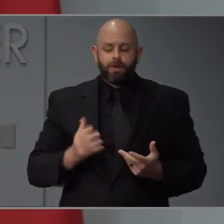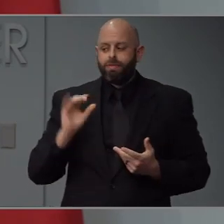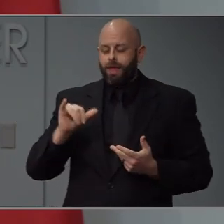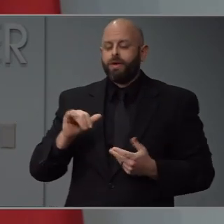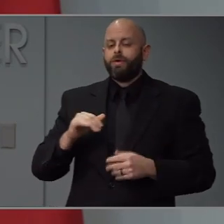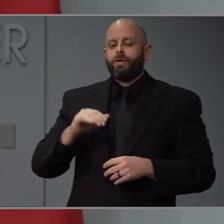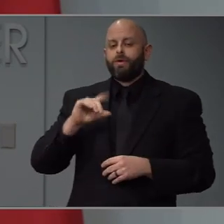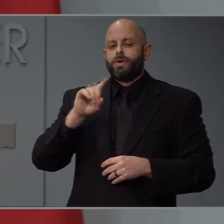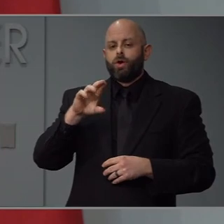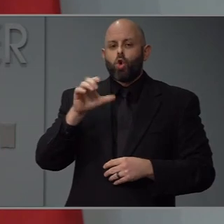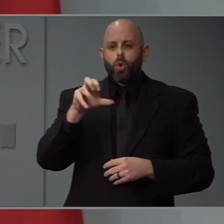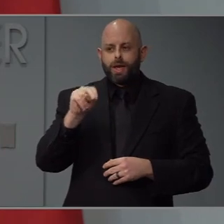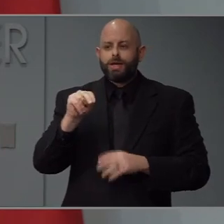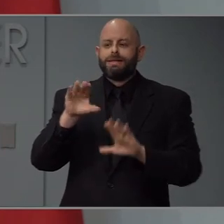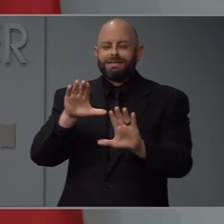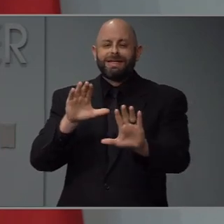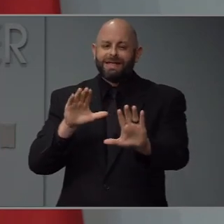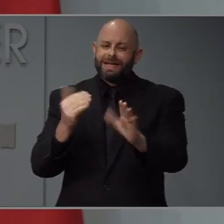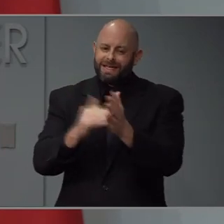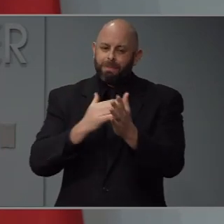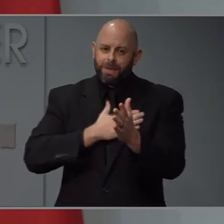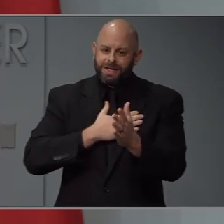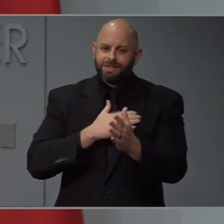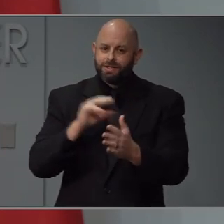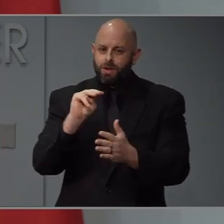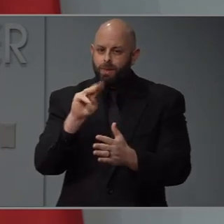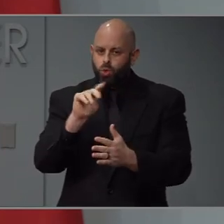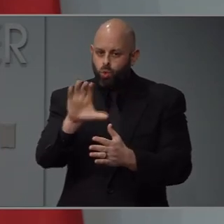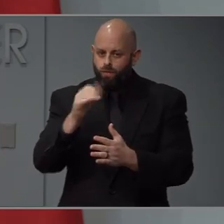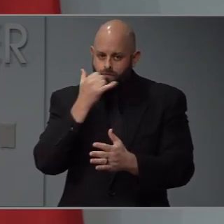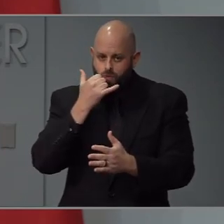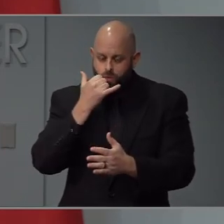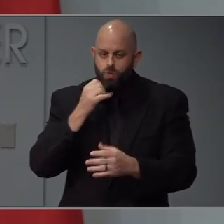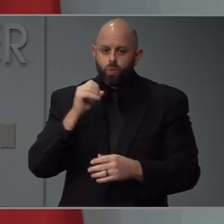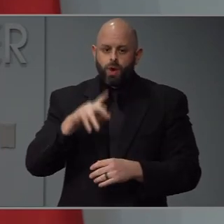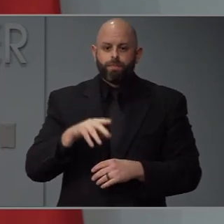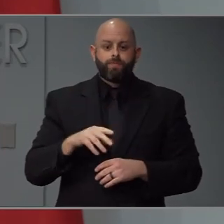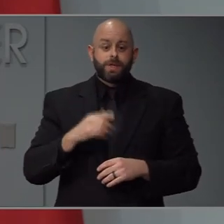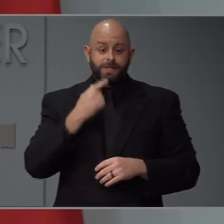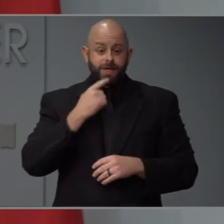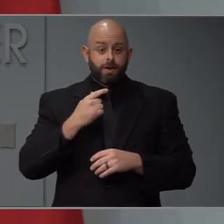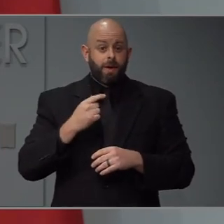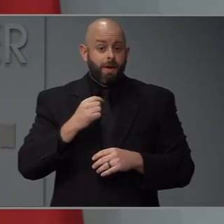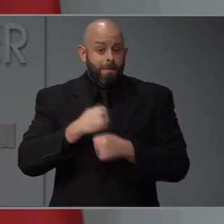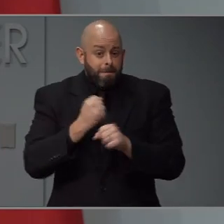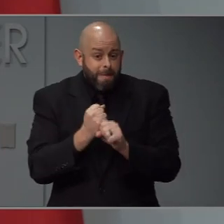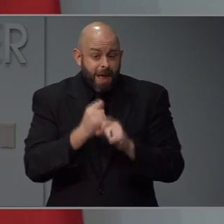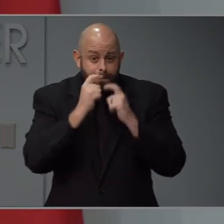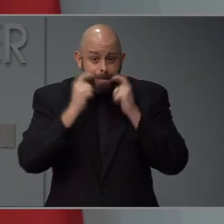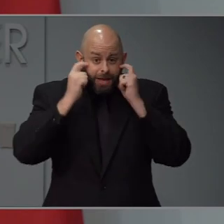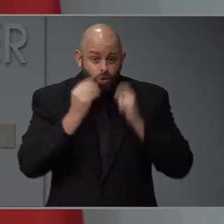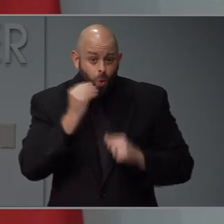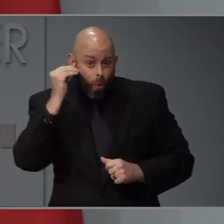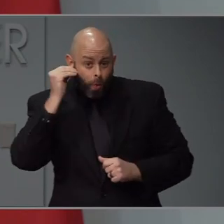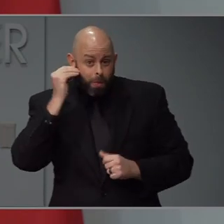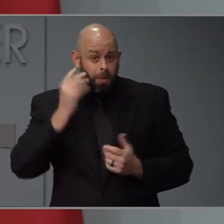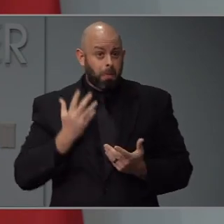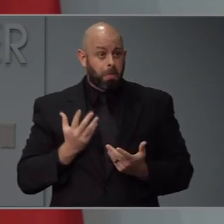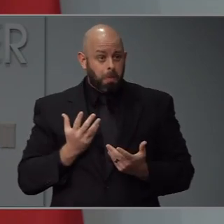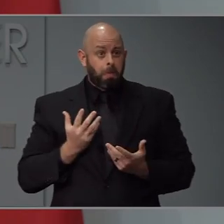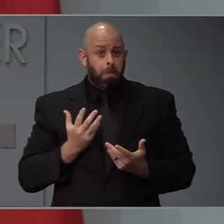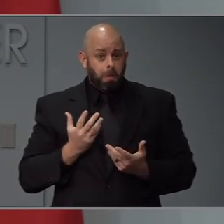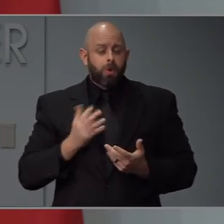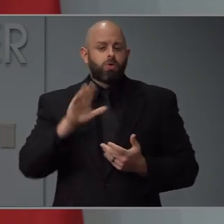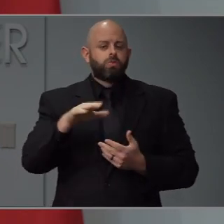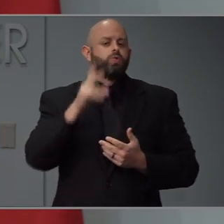the question. Again, if you can mute your phone. So the question was about the viability of a homemade mask. So as you look at the